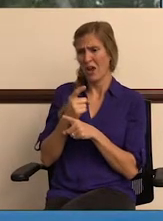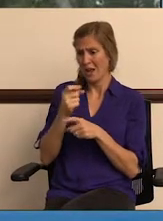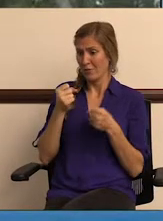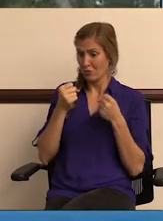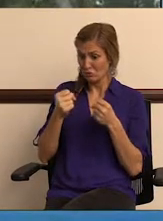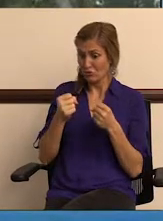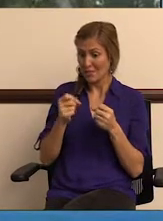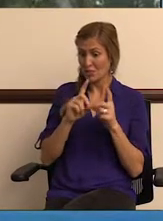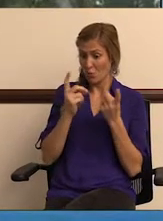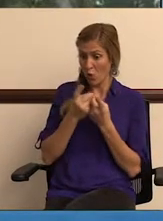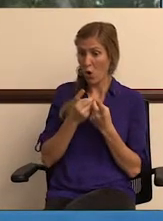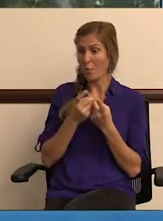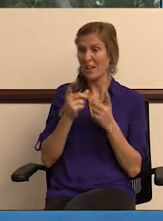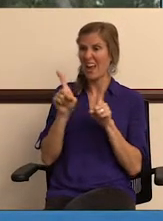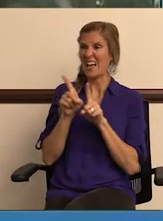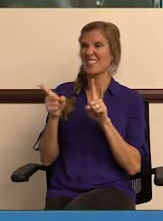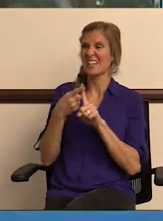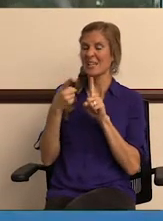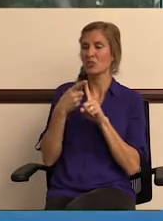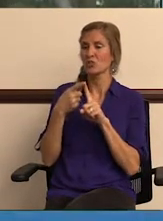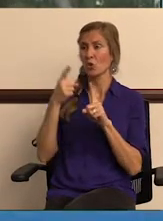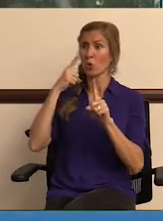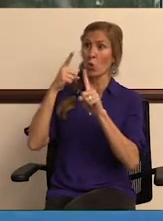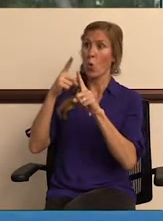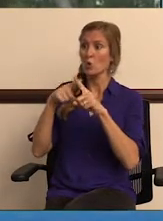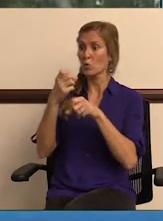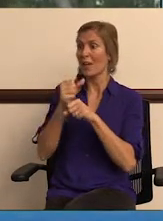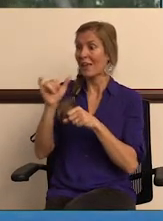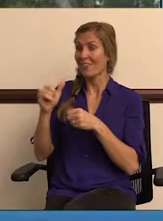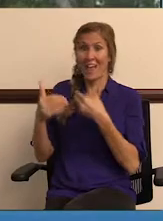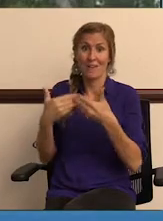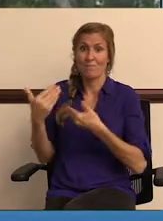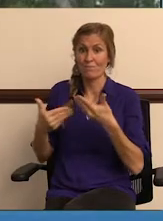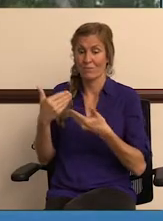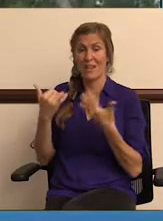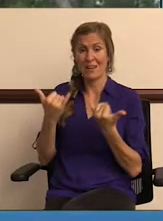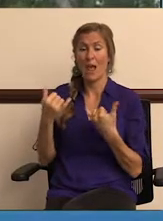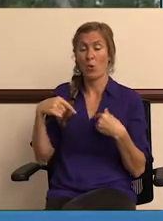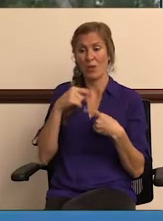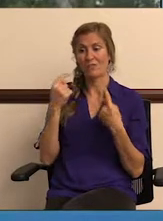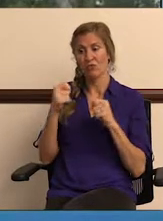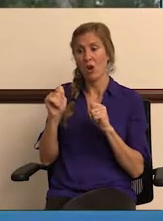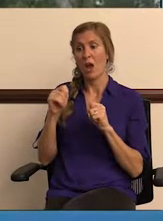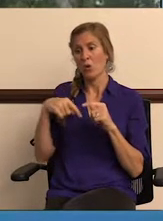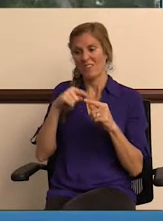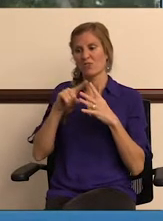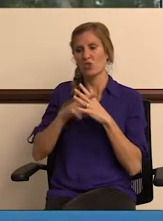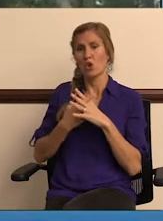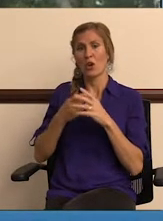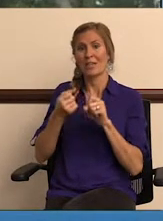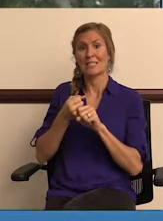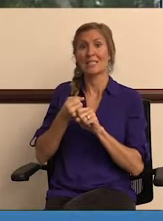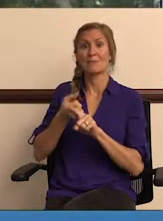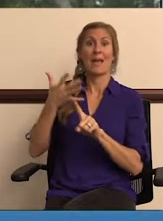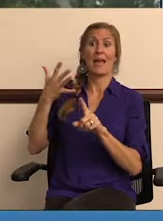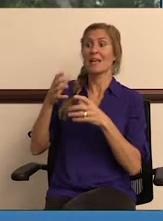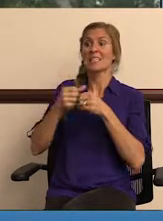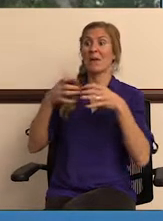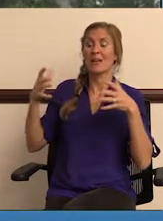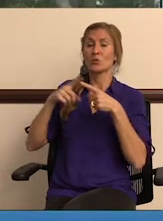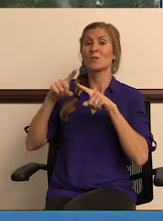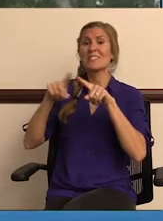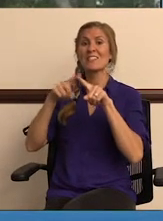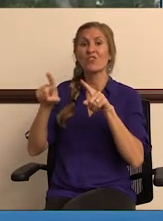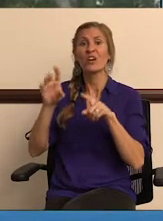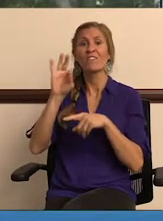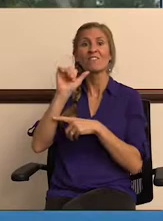with the public works, the streets department as its initial, you know, goal to get that working. But now we've tried, we started expanding